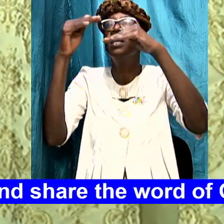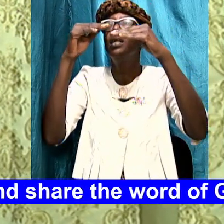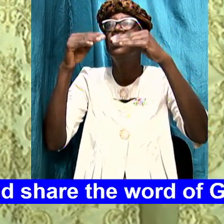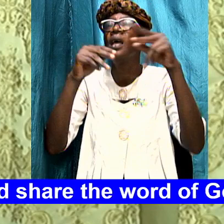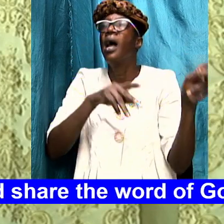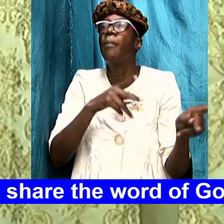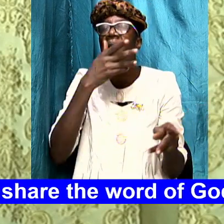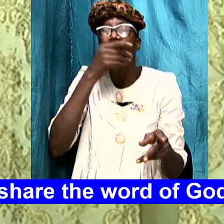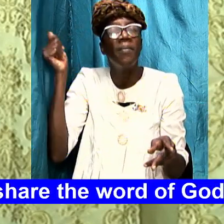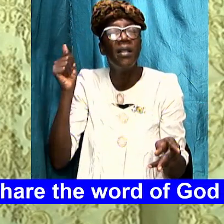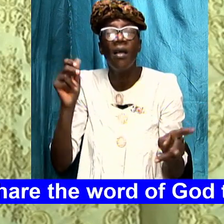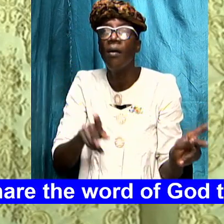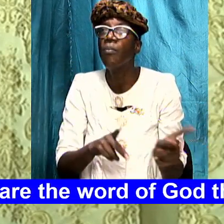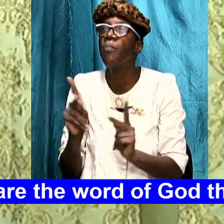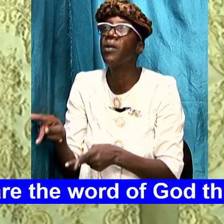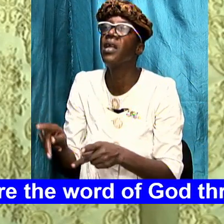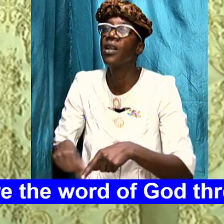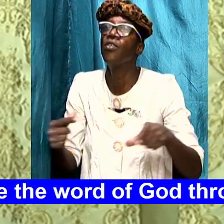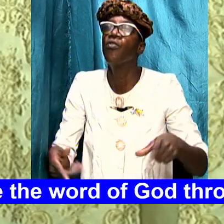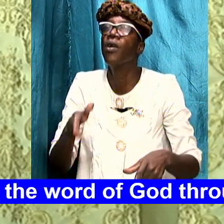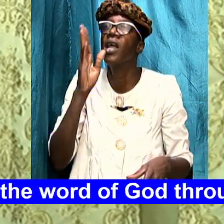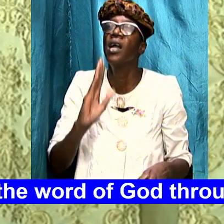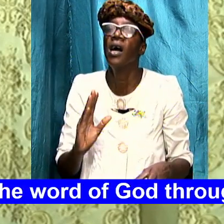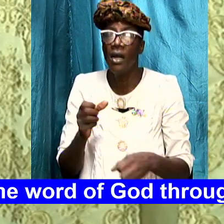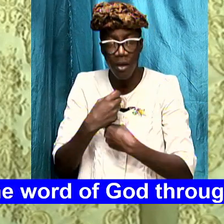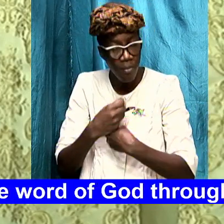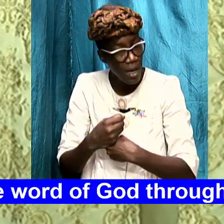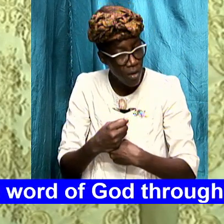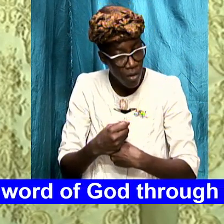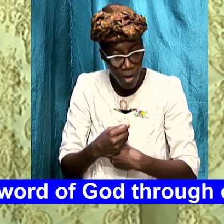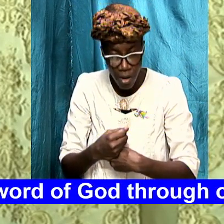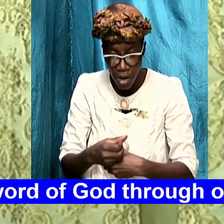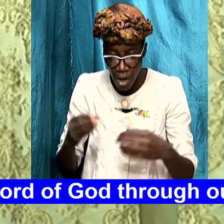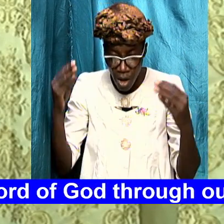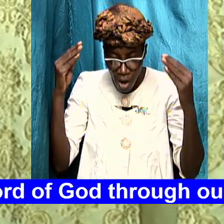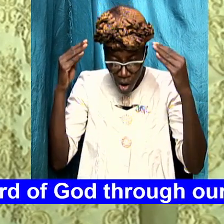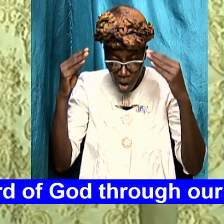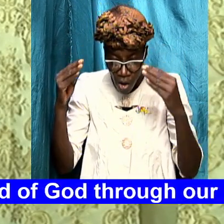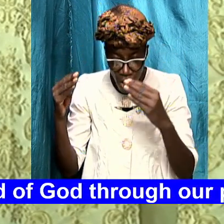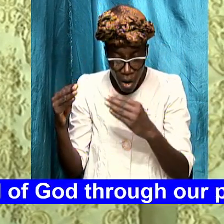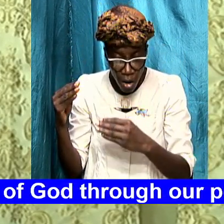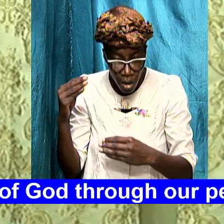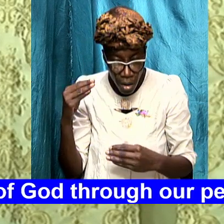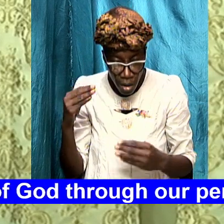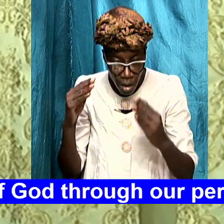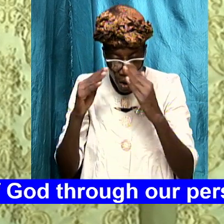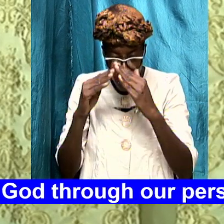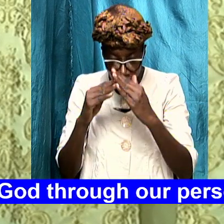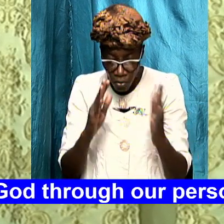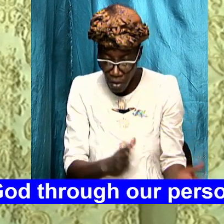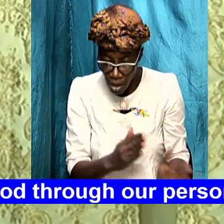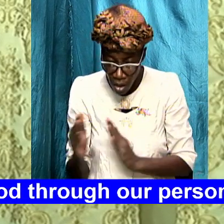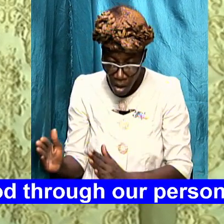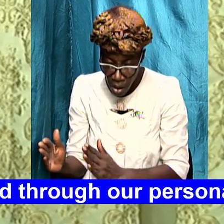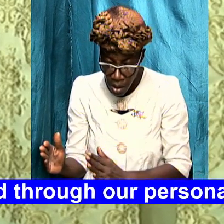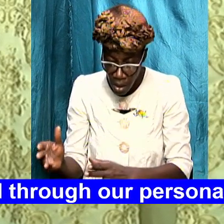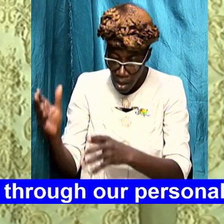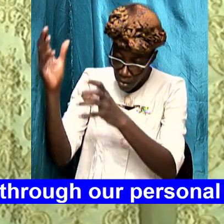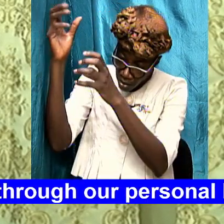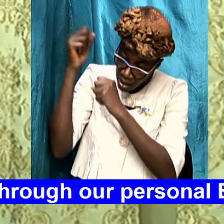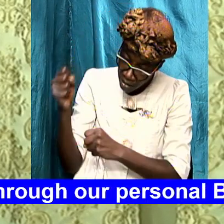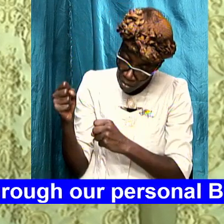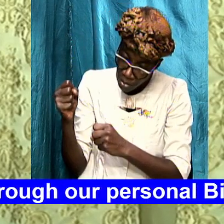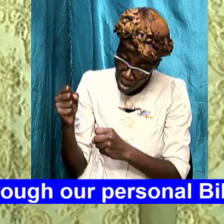prepared oh great God to set our houses in order as we anticipate and expect the return